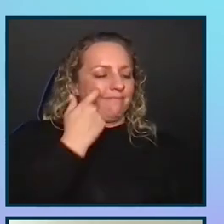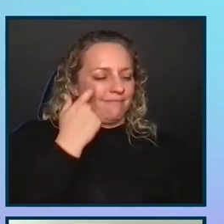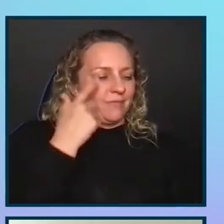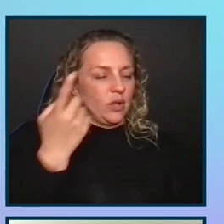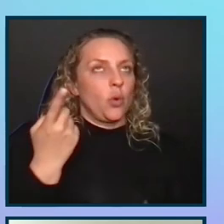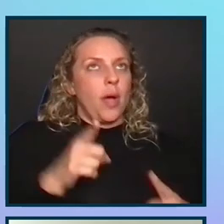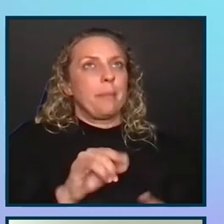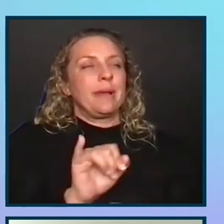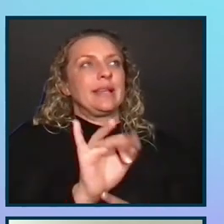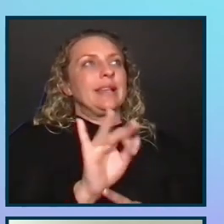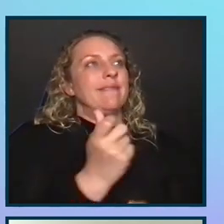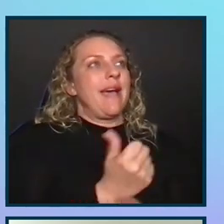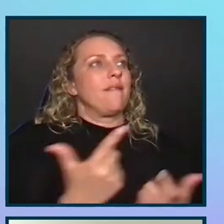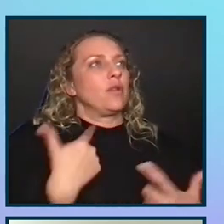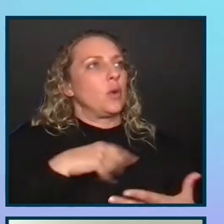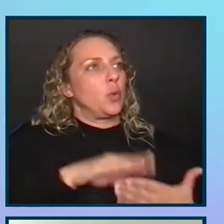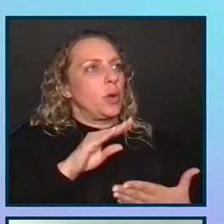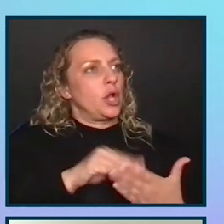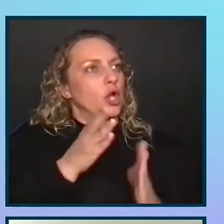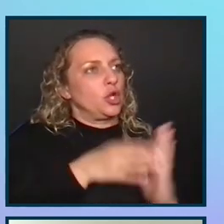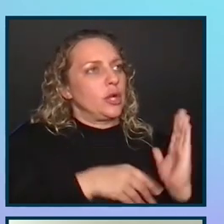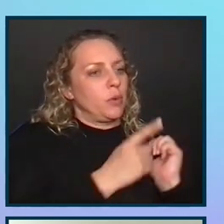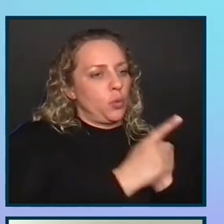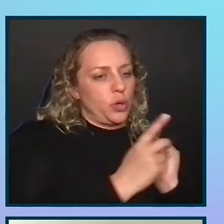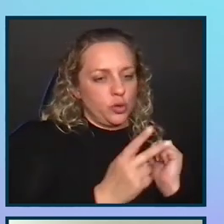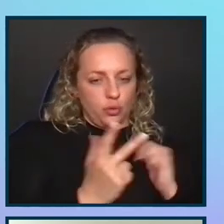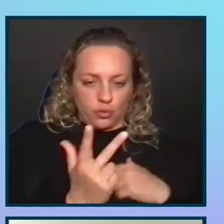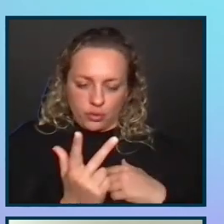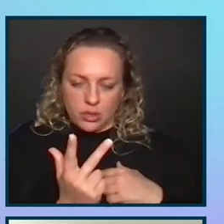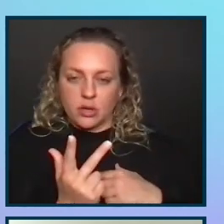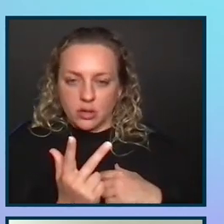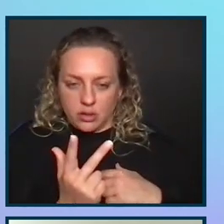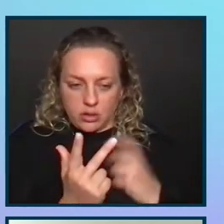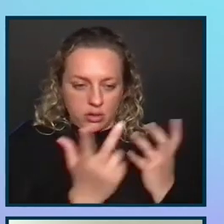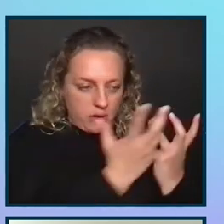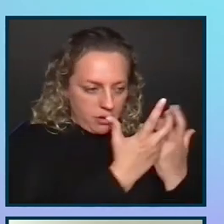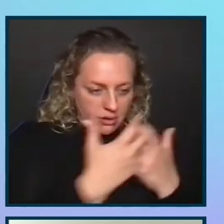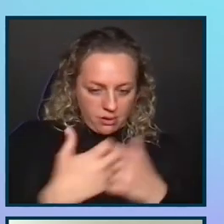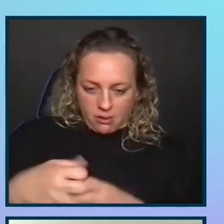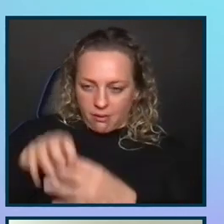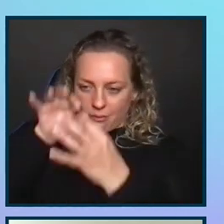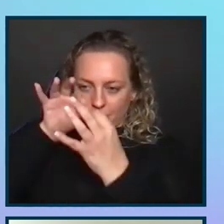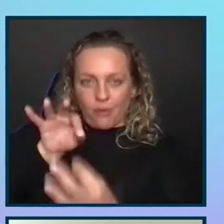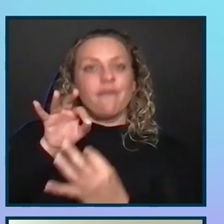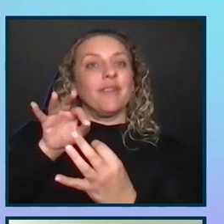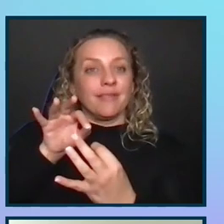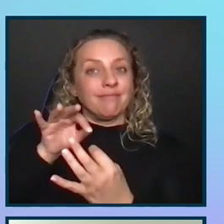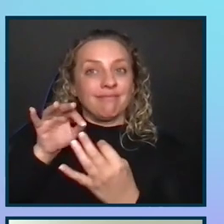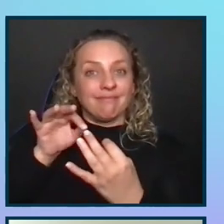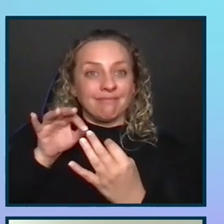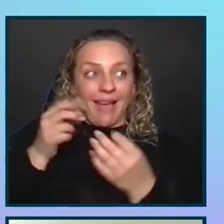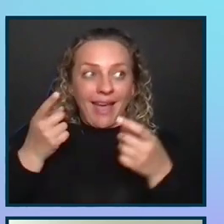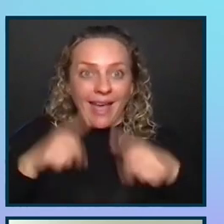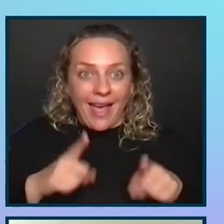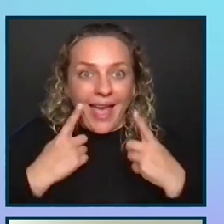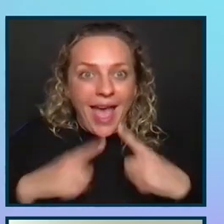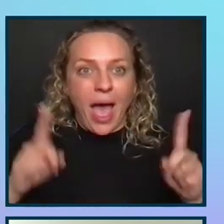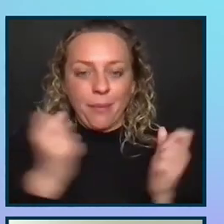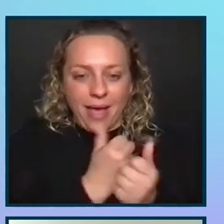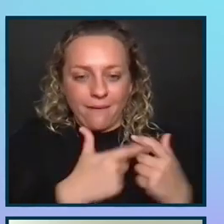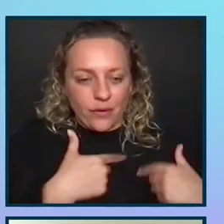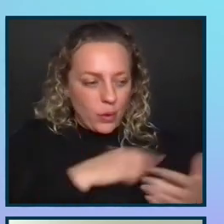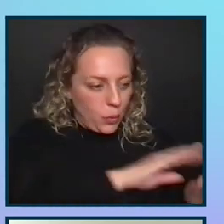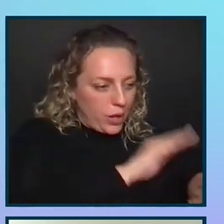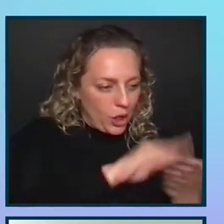happens if everything we learned in Chapters 1, 2, and 3 comes together perfectly? And essentially, that's really what happened here. Everything we learned